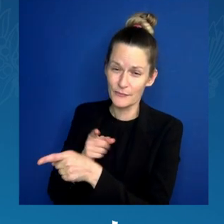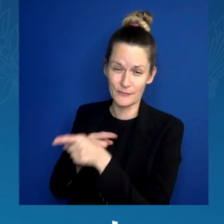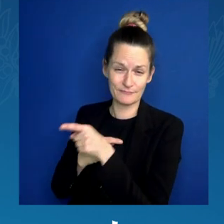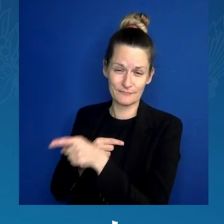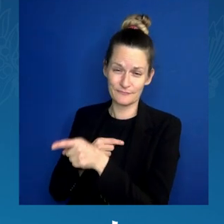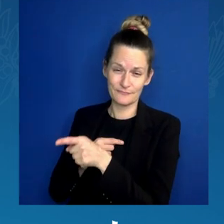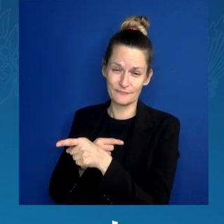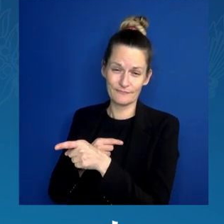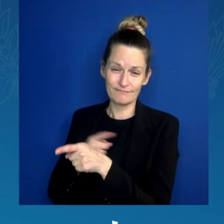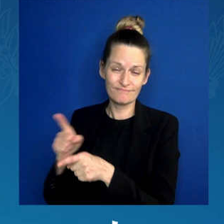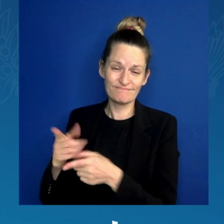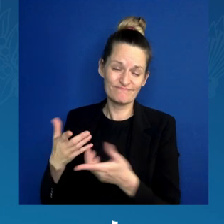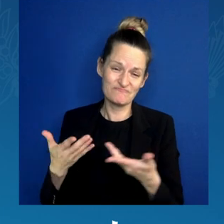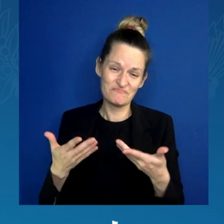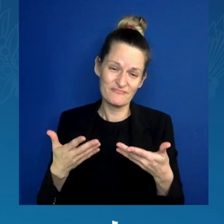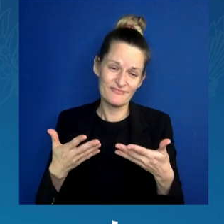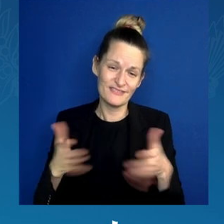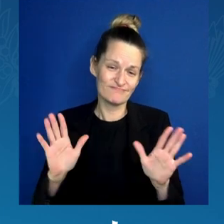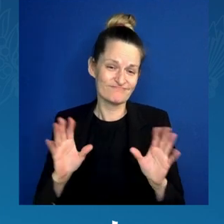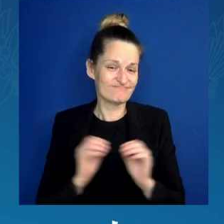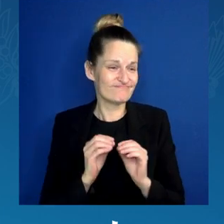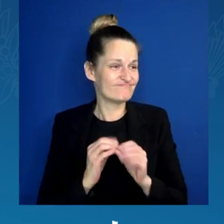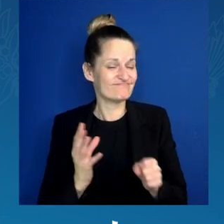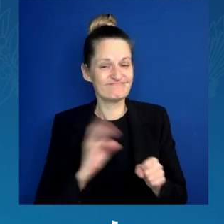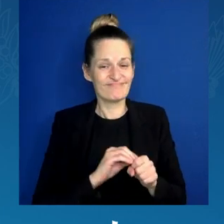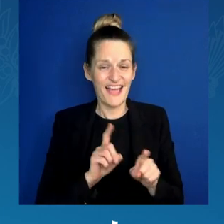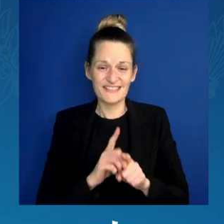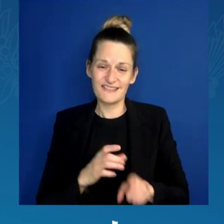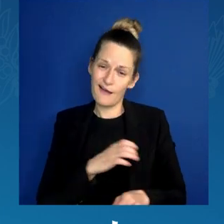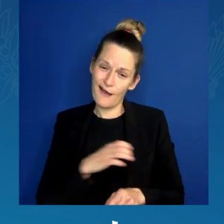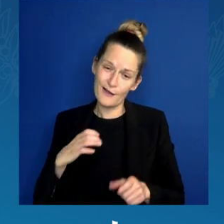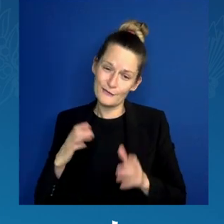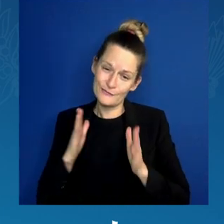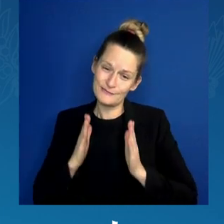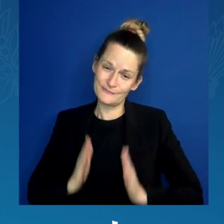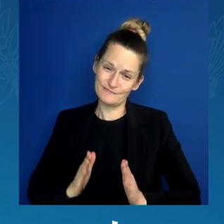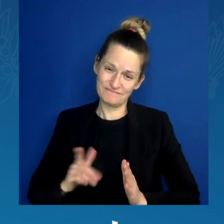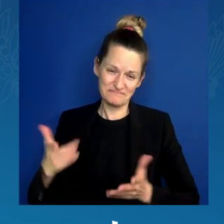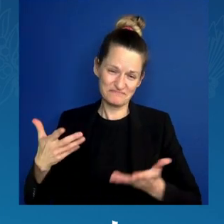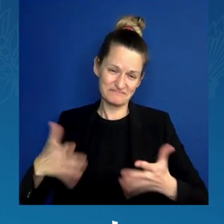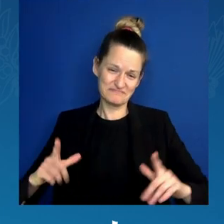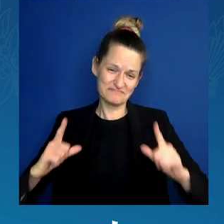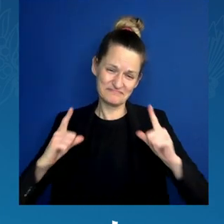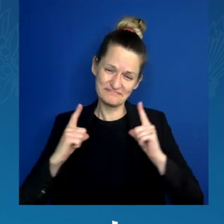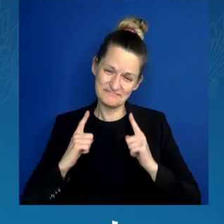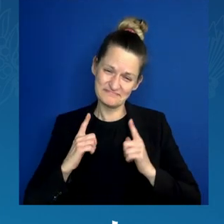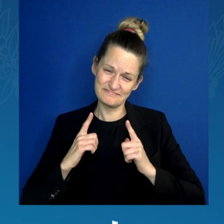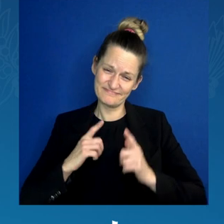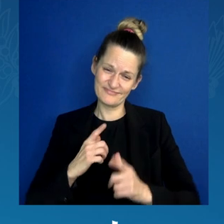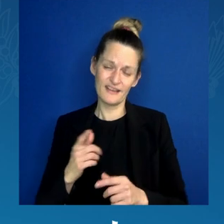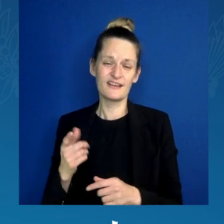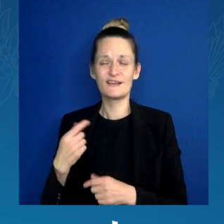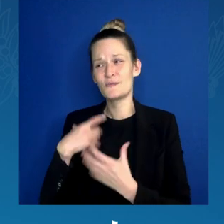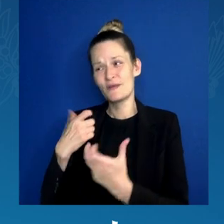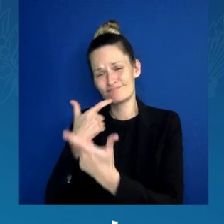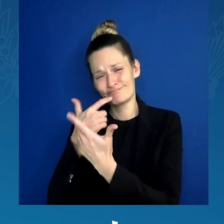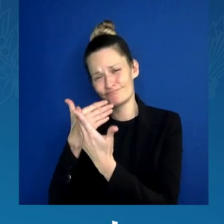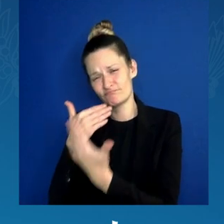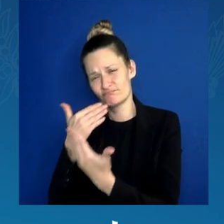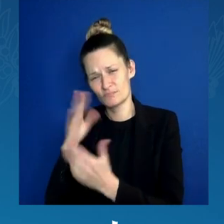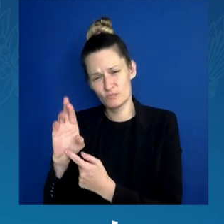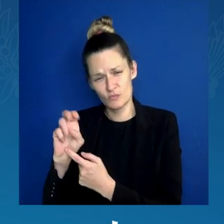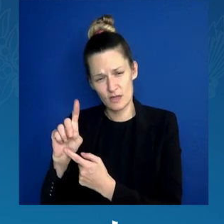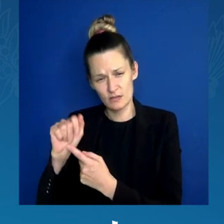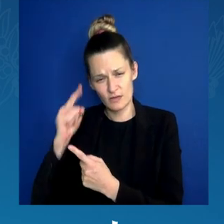But I cannot thank you enough, Congresswoman Lawrence, Brenda, for all you have done in friendship and in